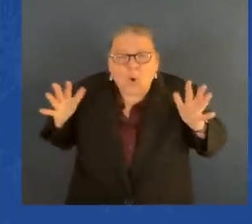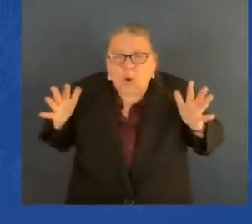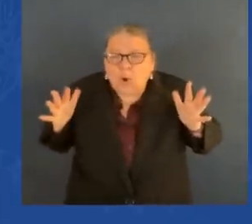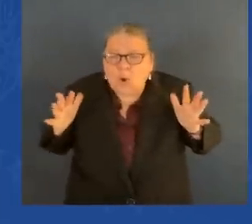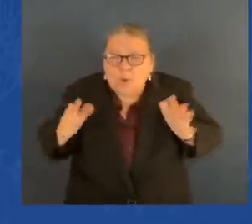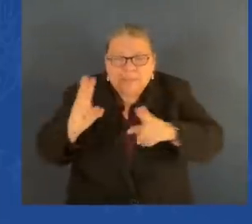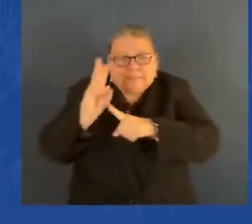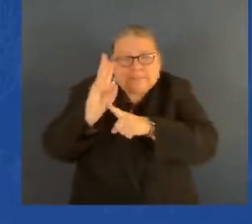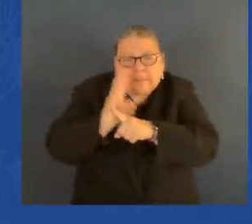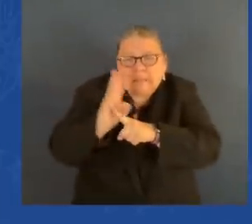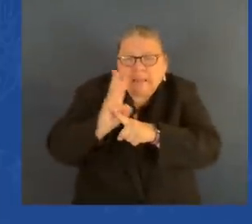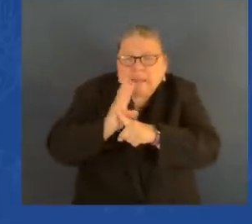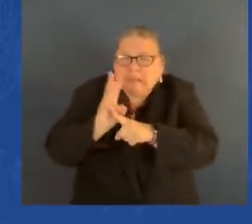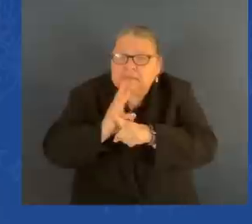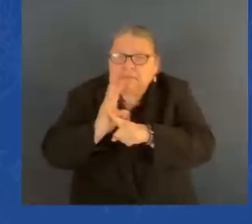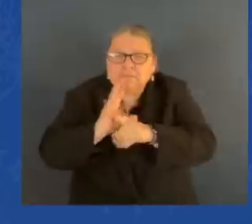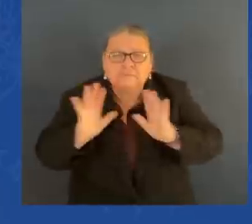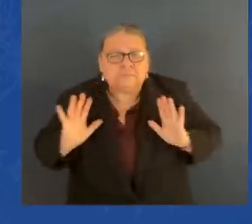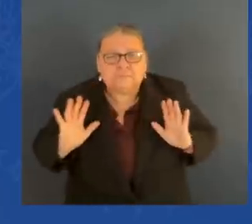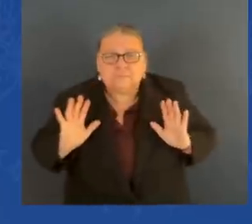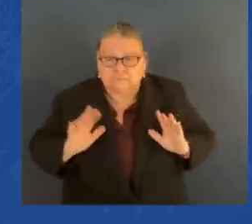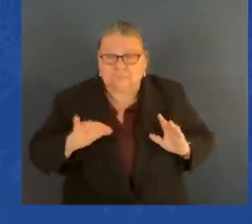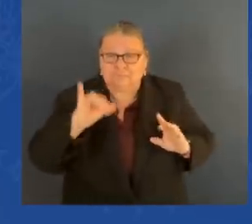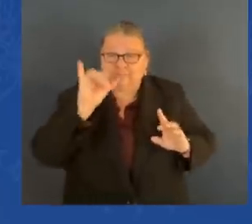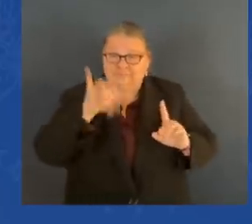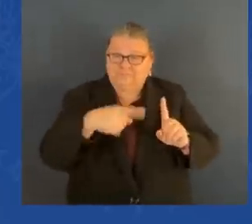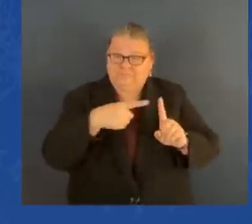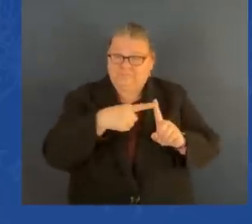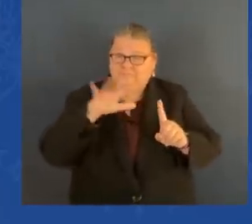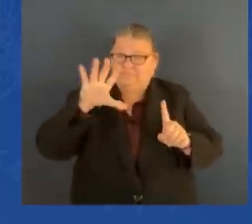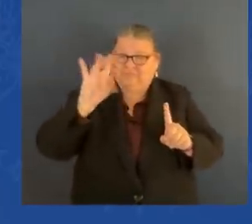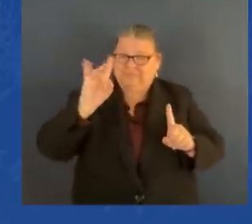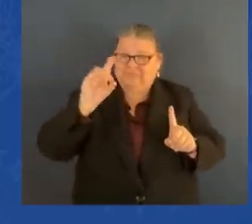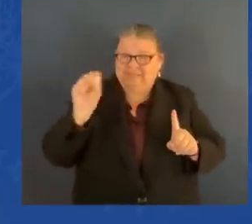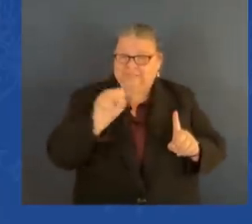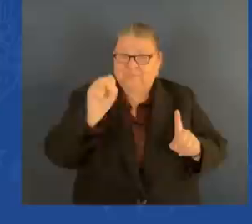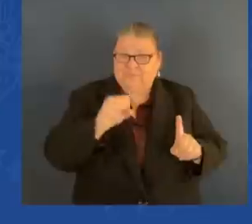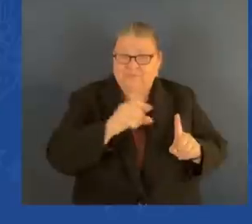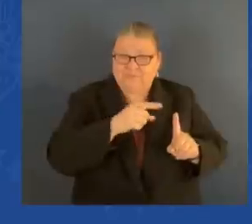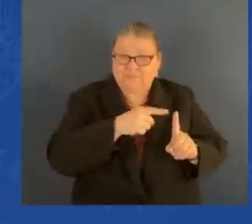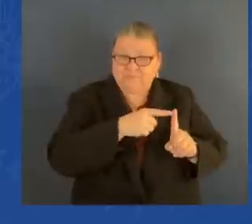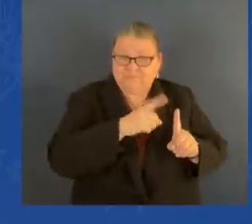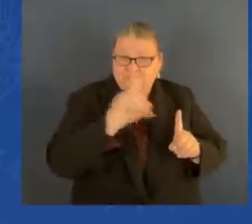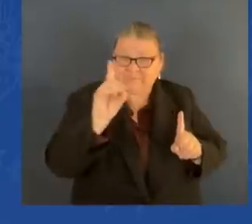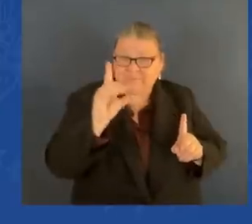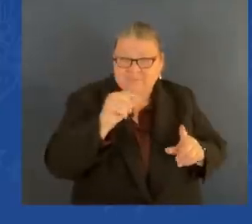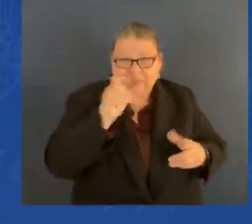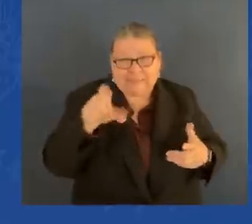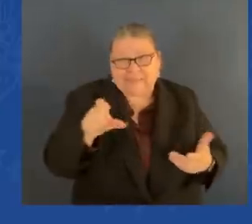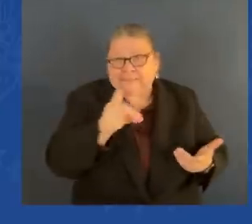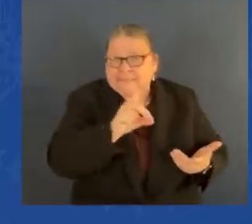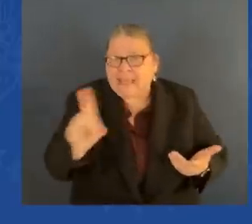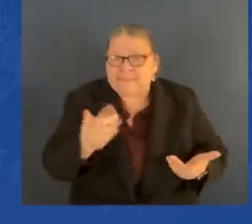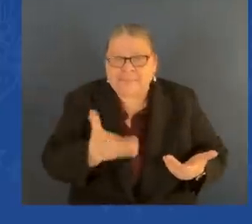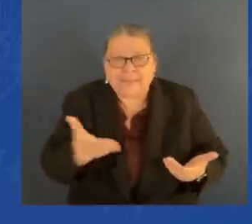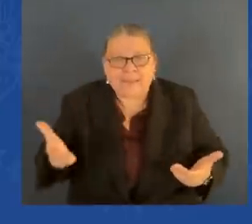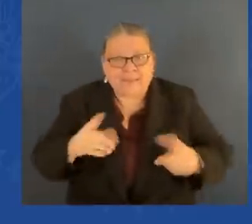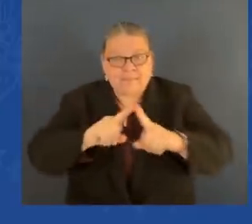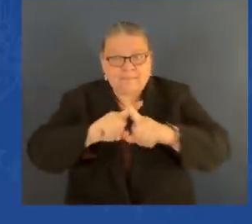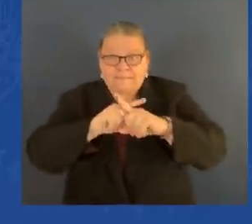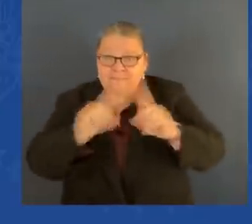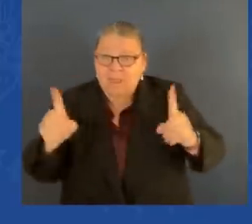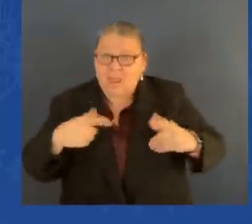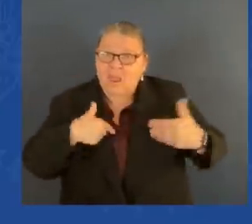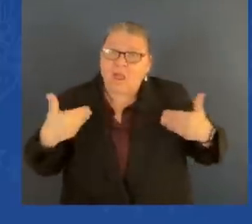No, I'm serious. But I was so, such a rookie, I thought maybe they need me to